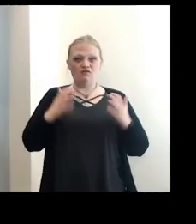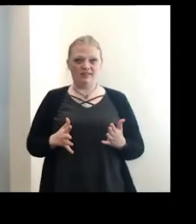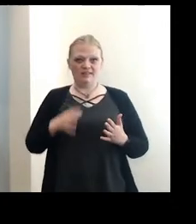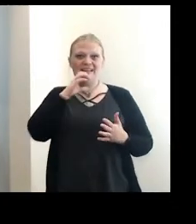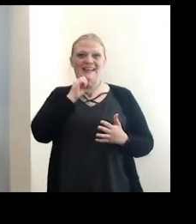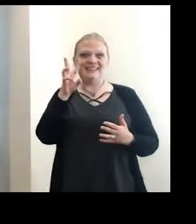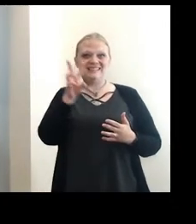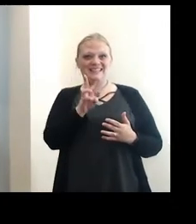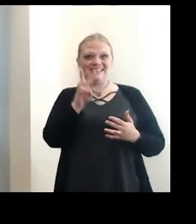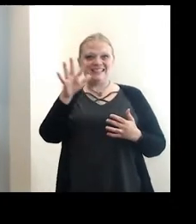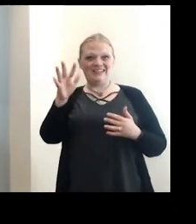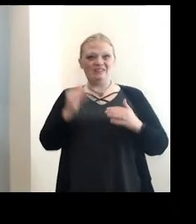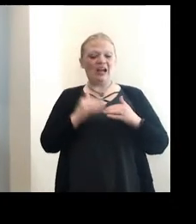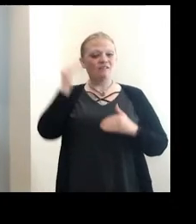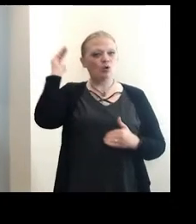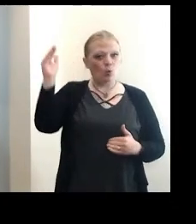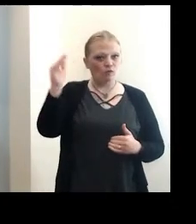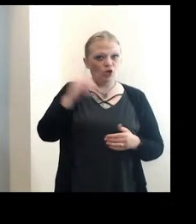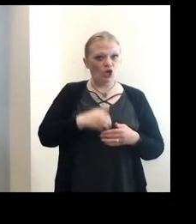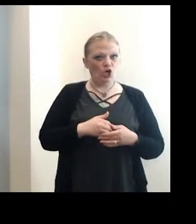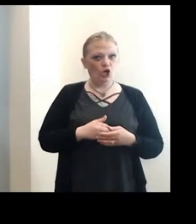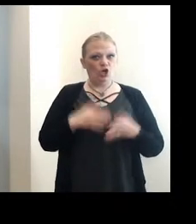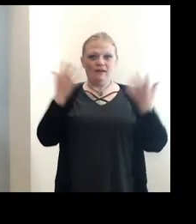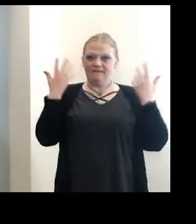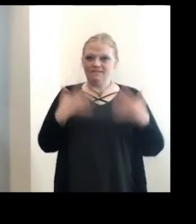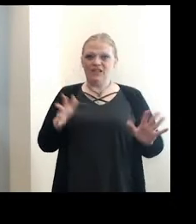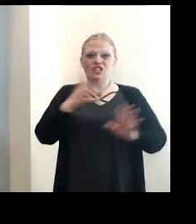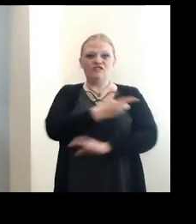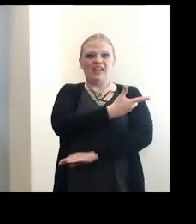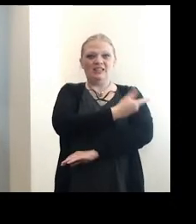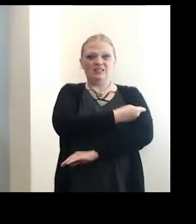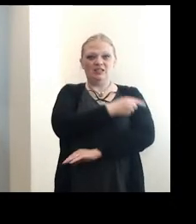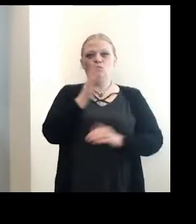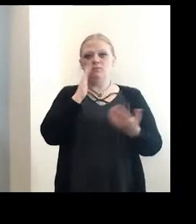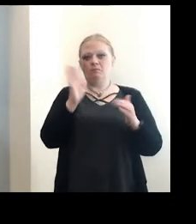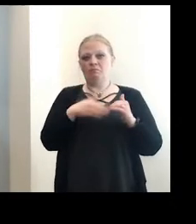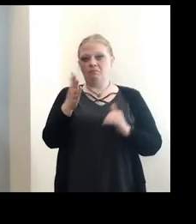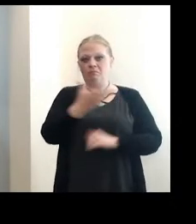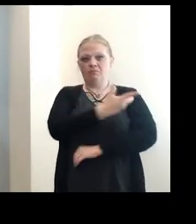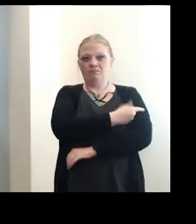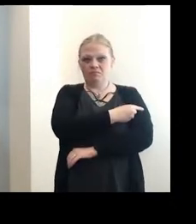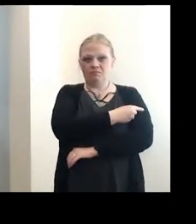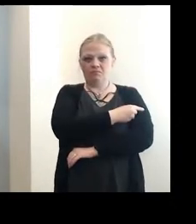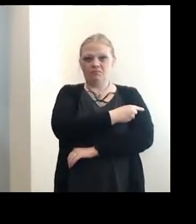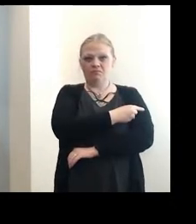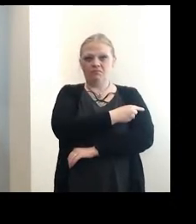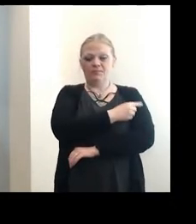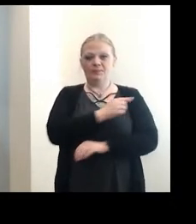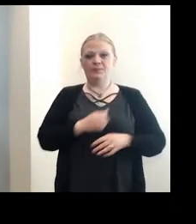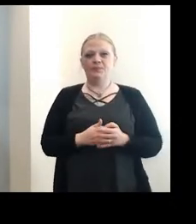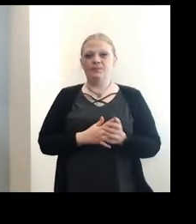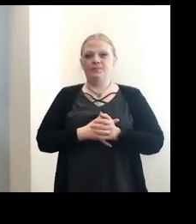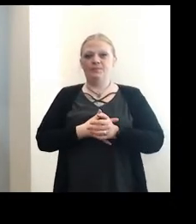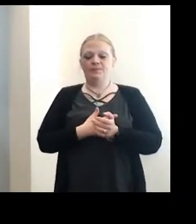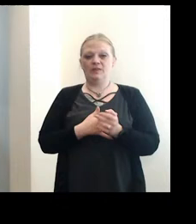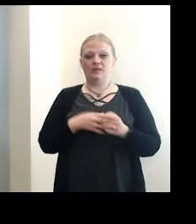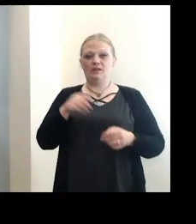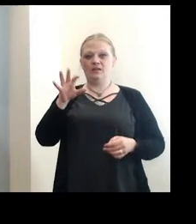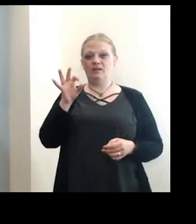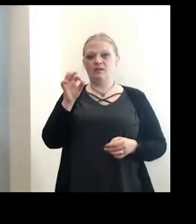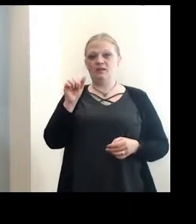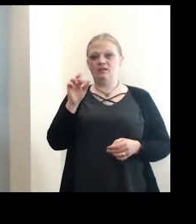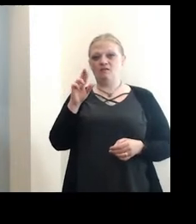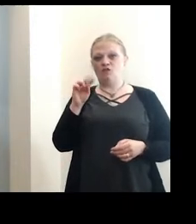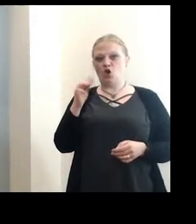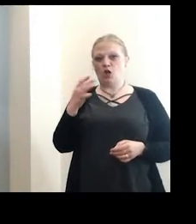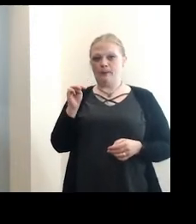are the age of 65 plus have been, I've received at least one dose of COVID-19 vaccine in farmhand,